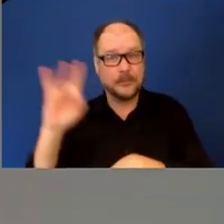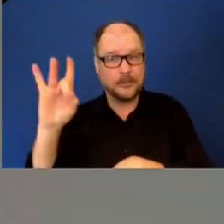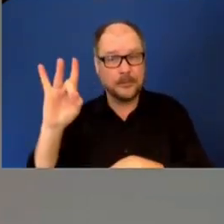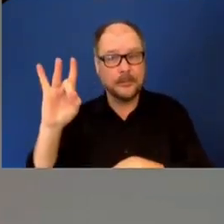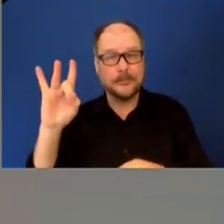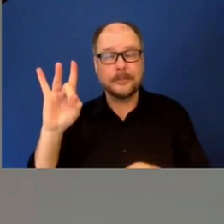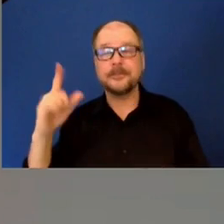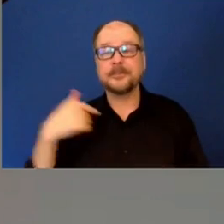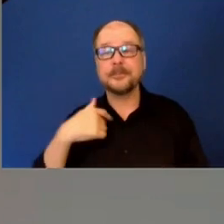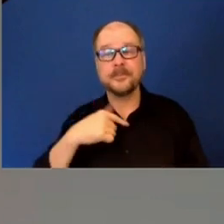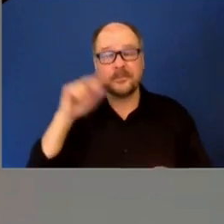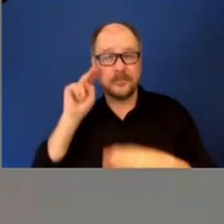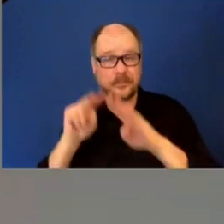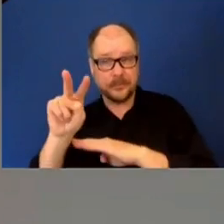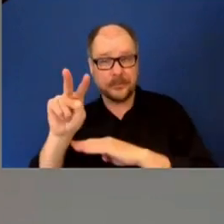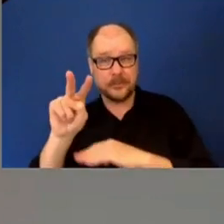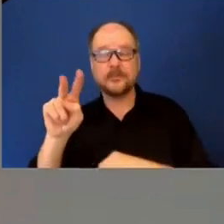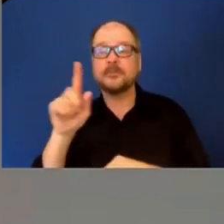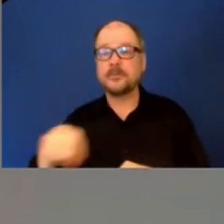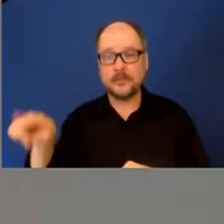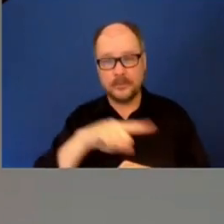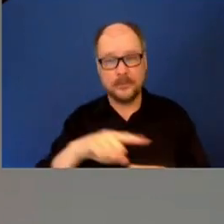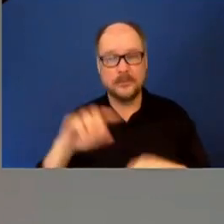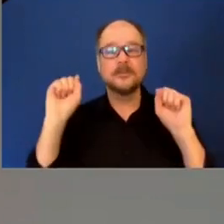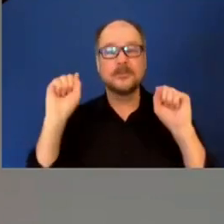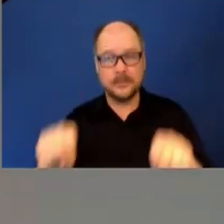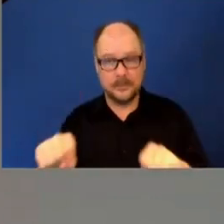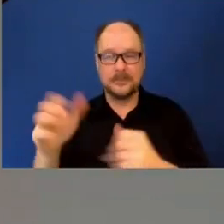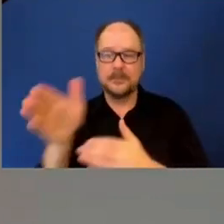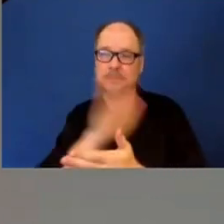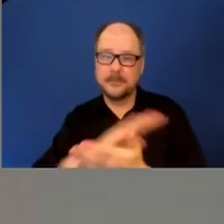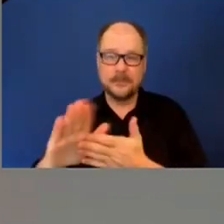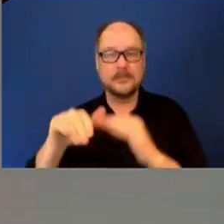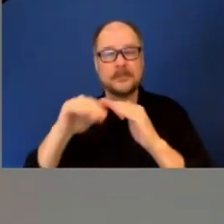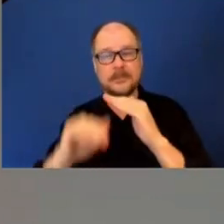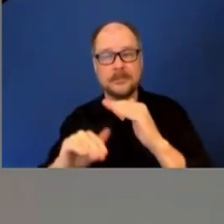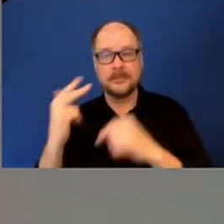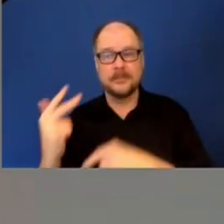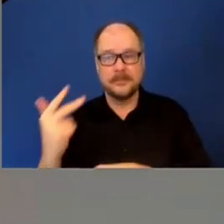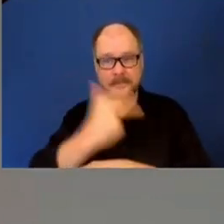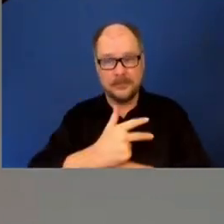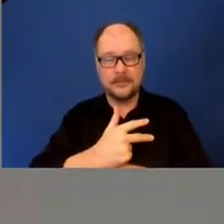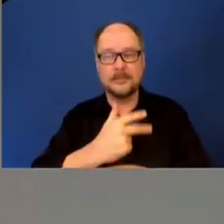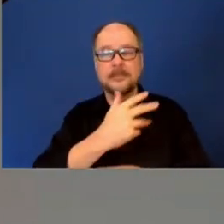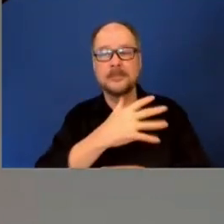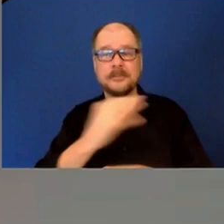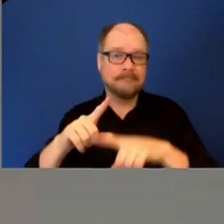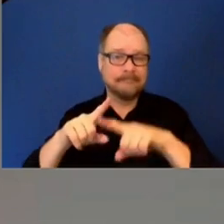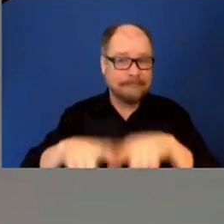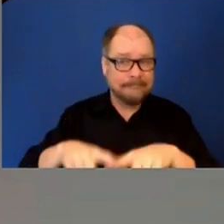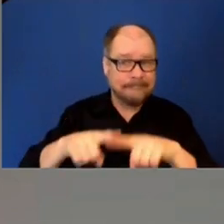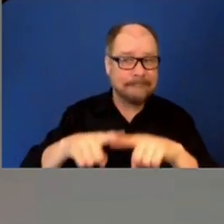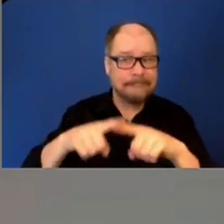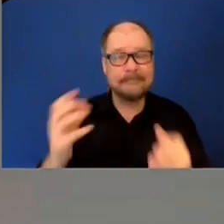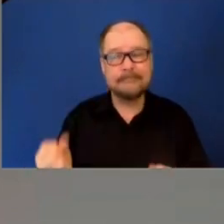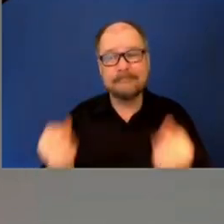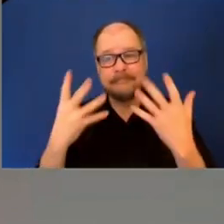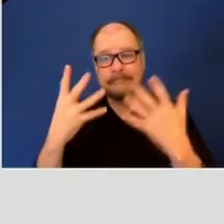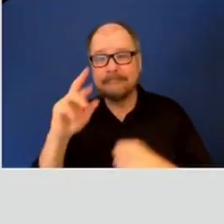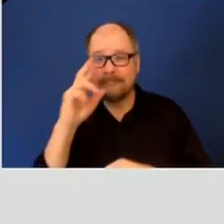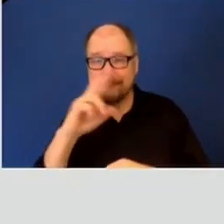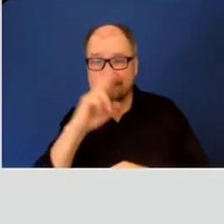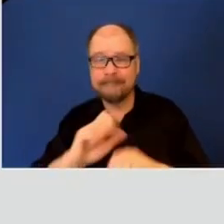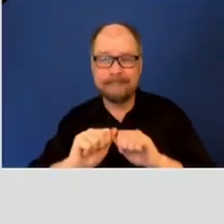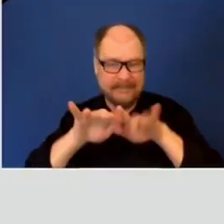anticipate that they will be able to get the property completely cleaned within 72 hours, and depending on the amount of infestation on the